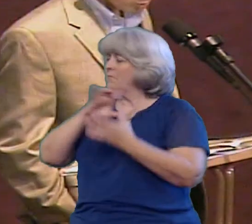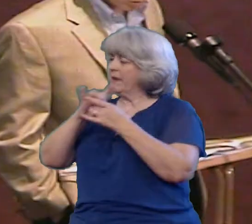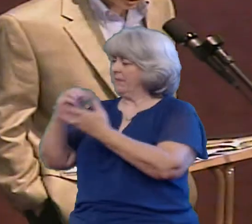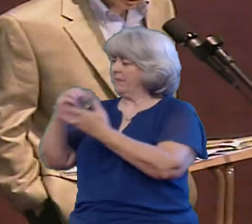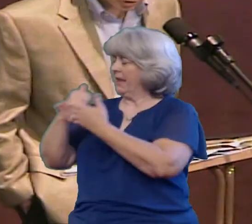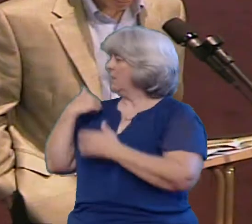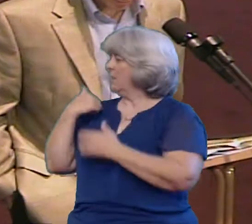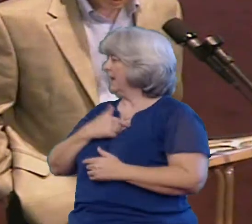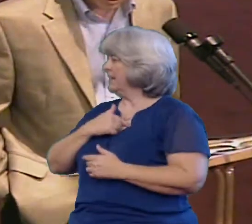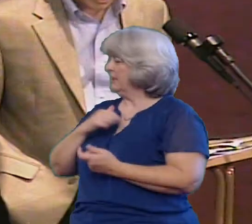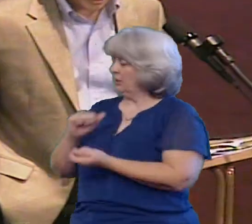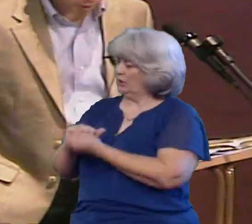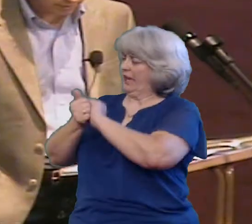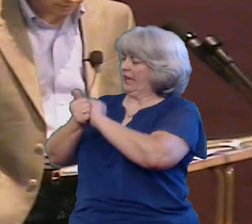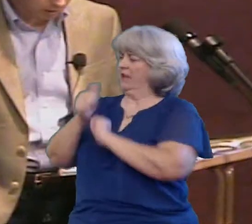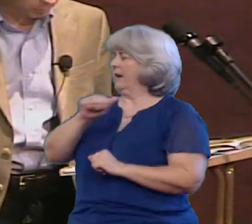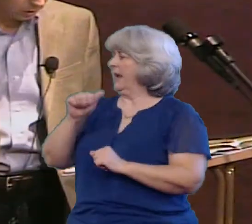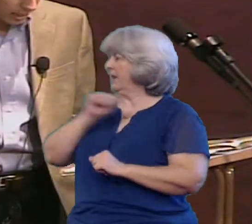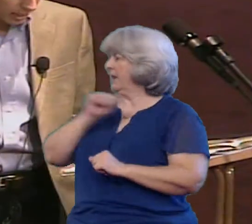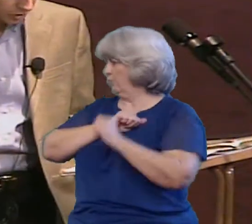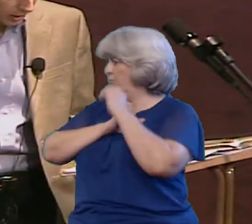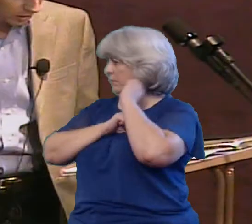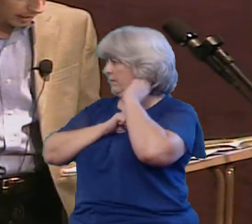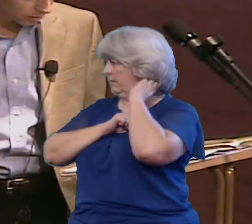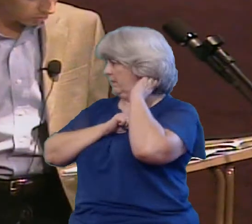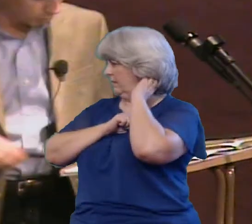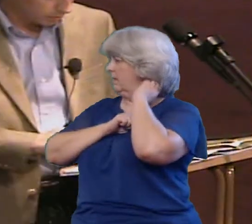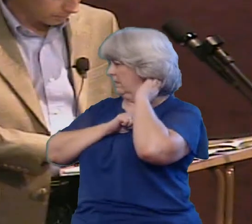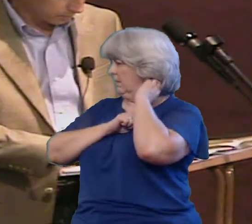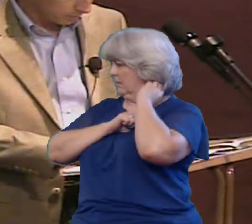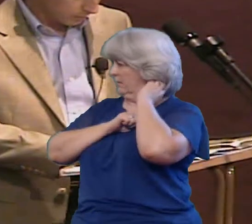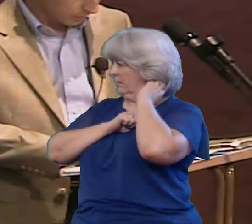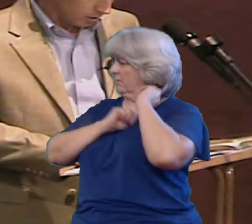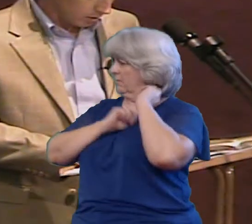Personal relationships help develop life-changing attitudes